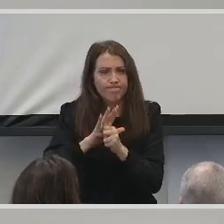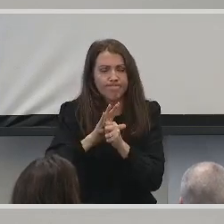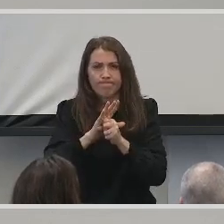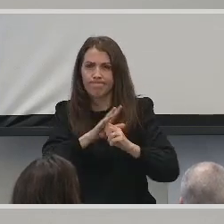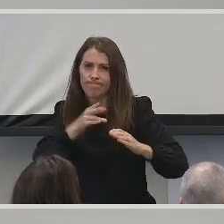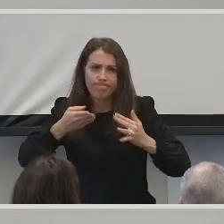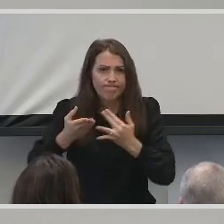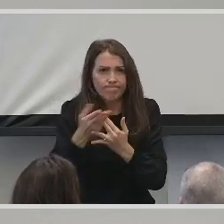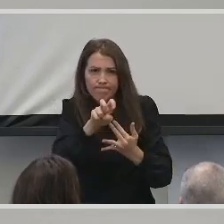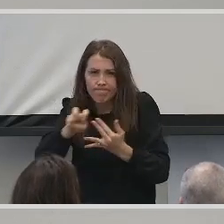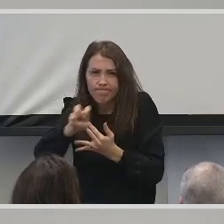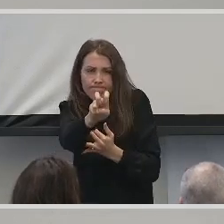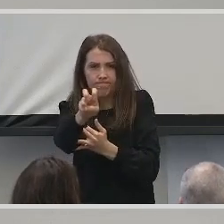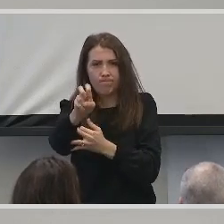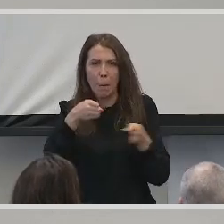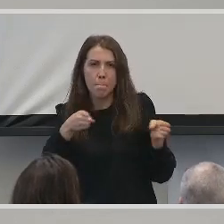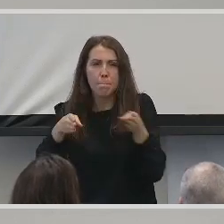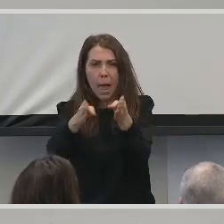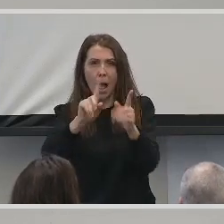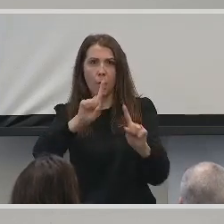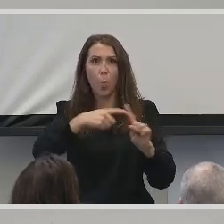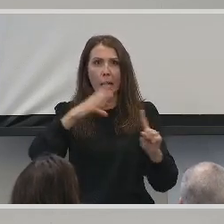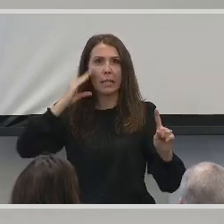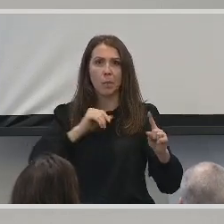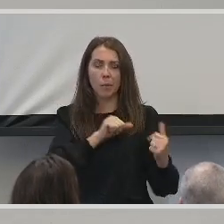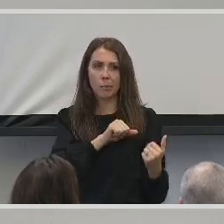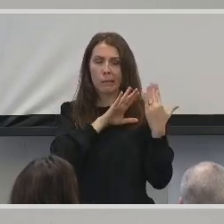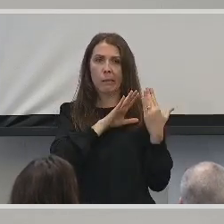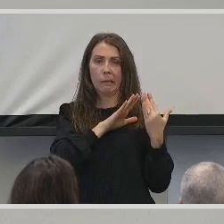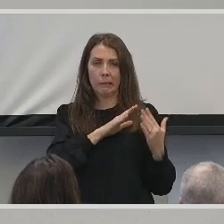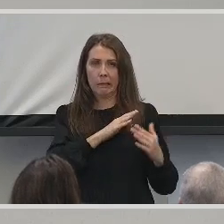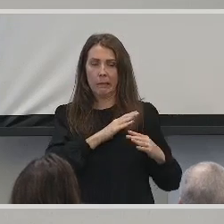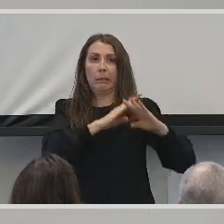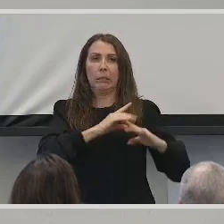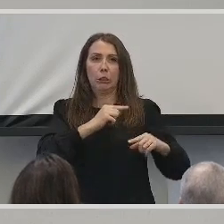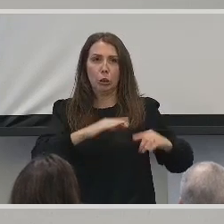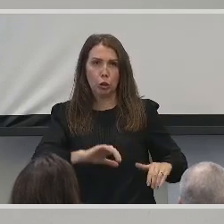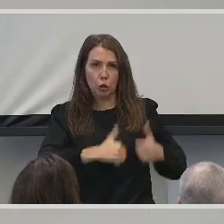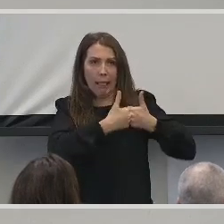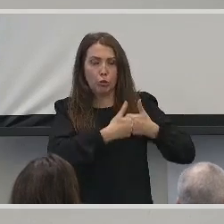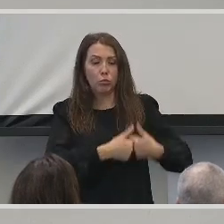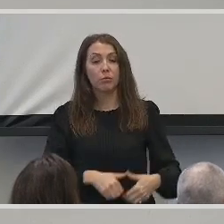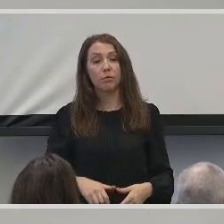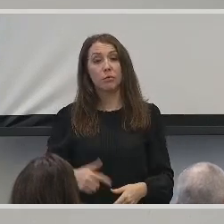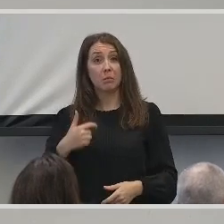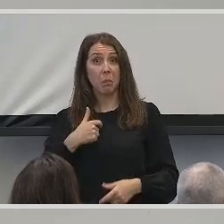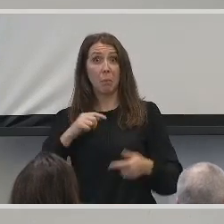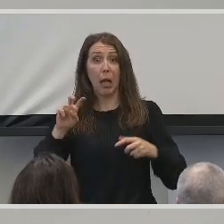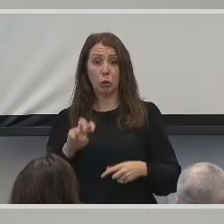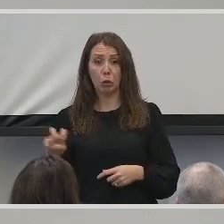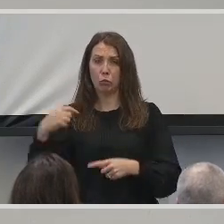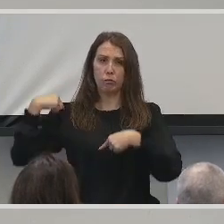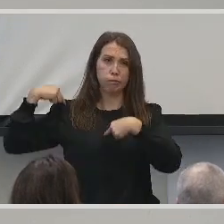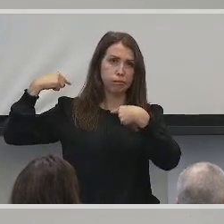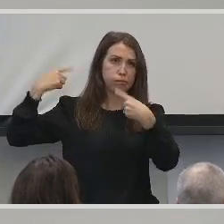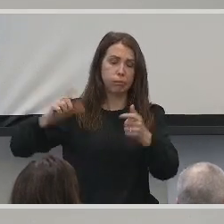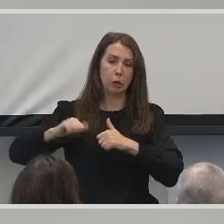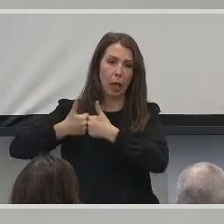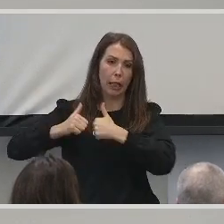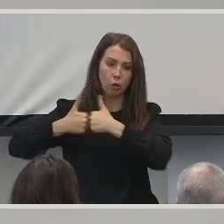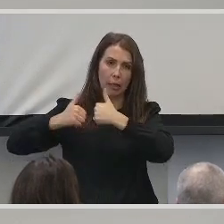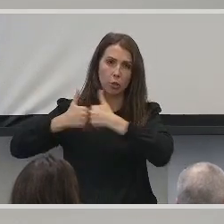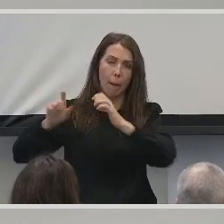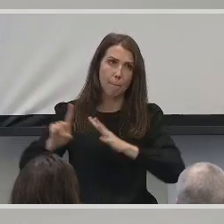forging one's path when faced with adversity. As a deaf individual, my journey has been marked by challenges,